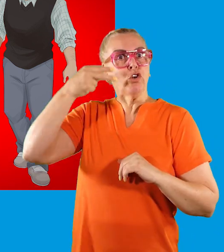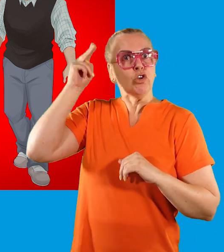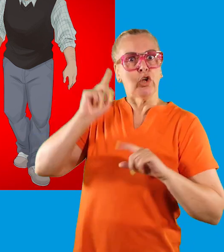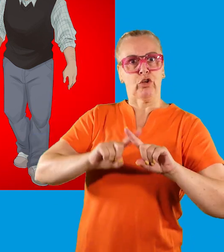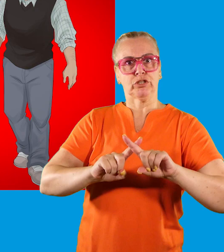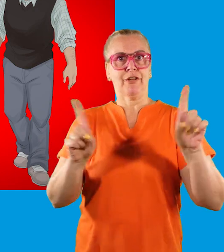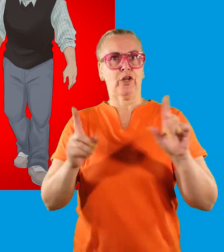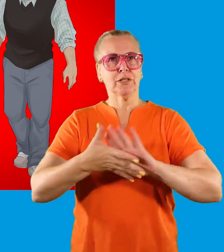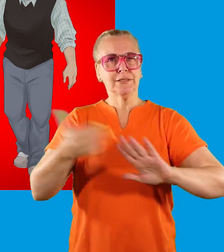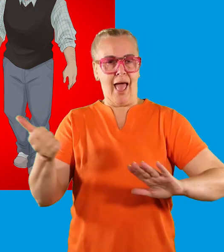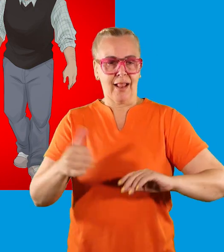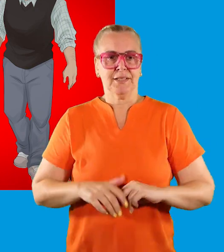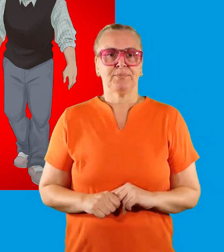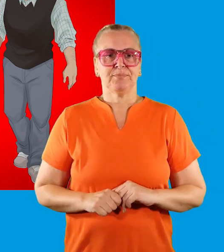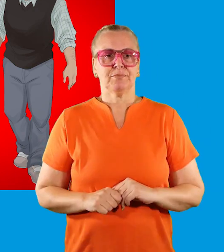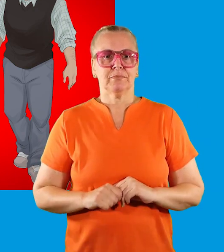neurodivergent talent.